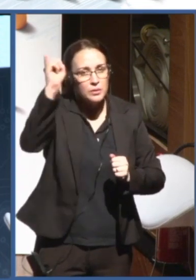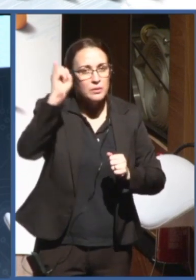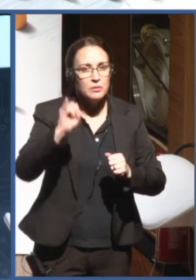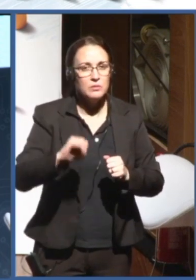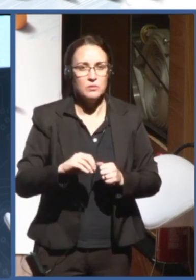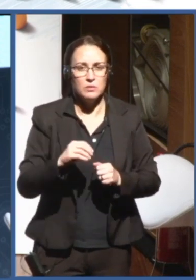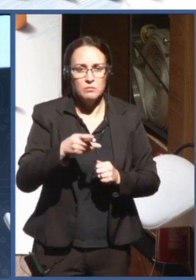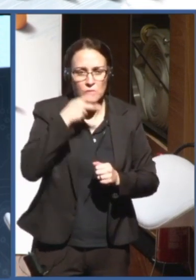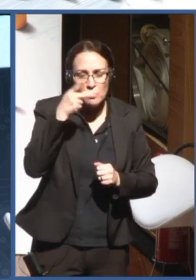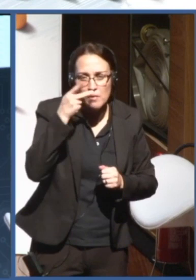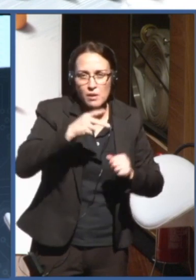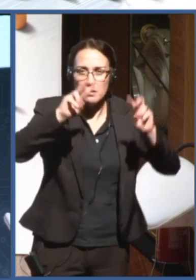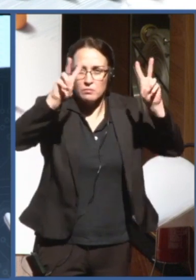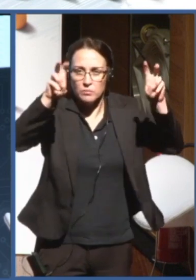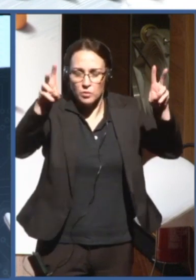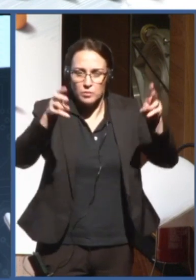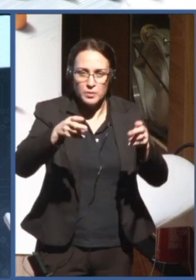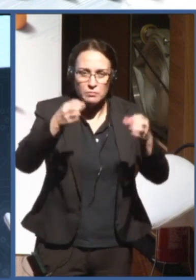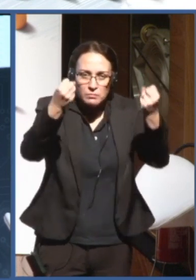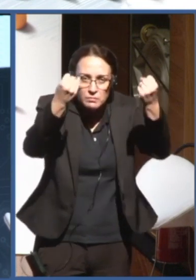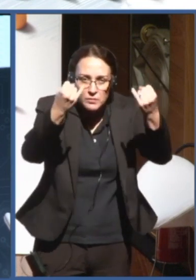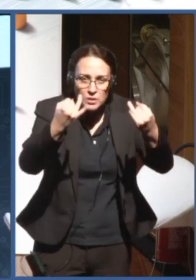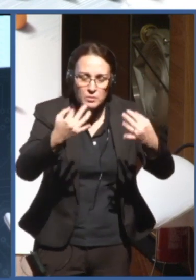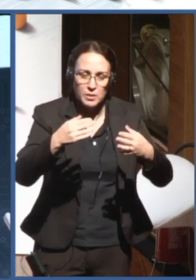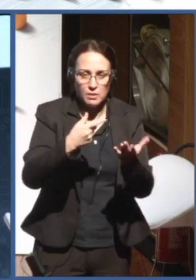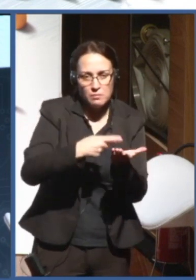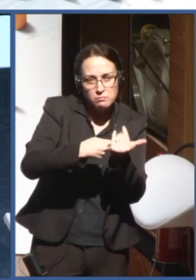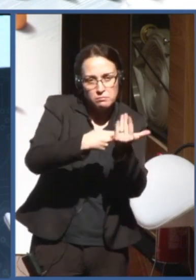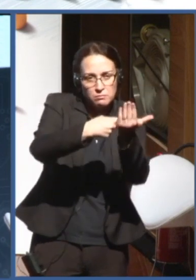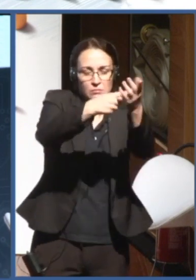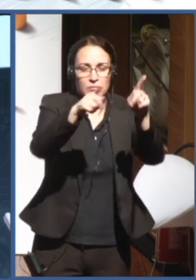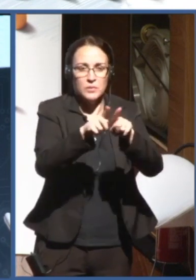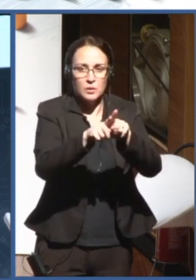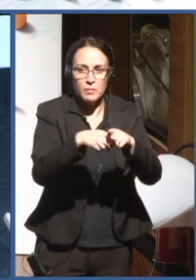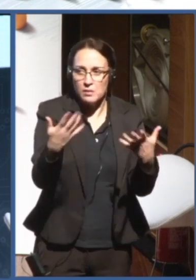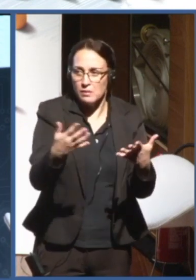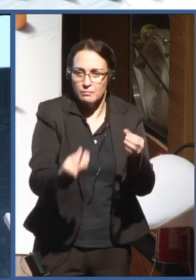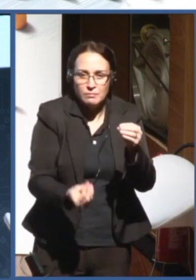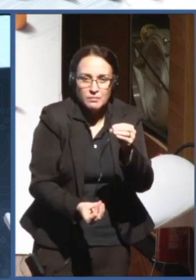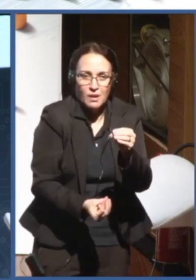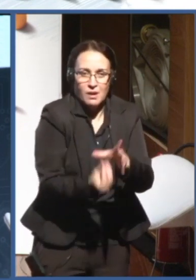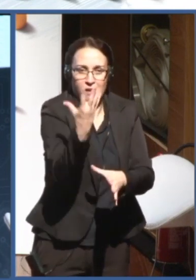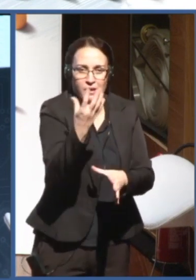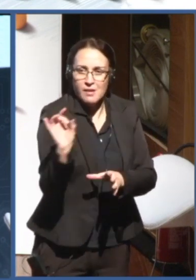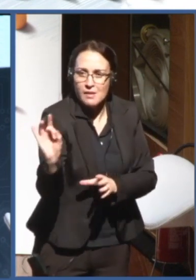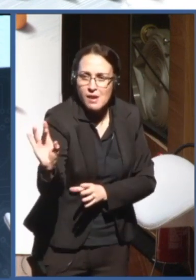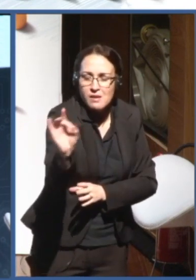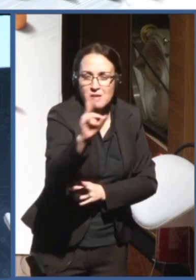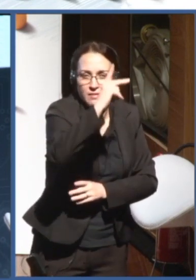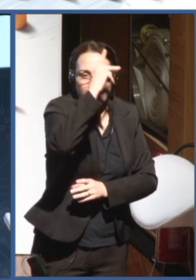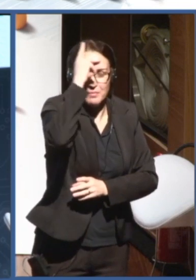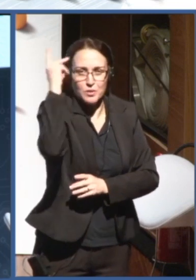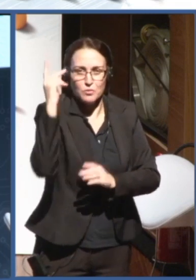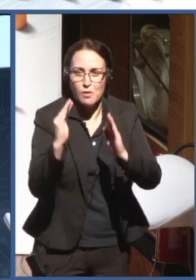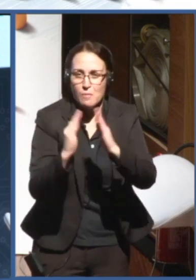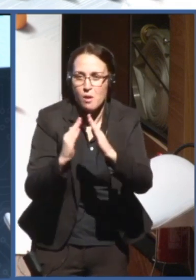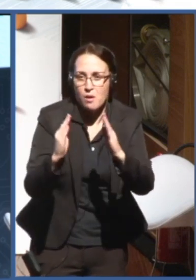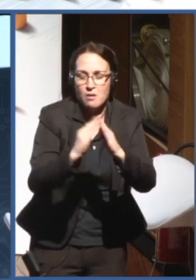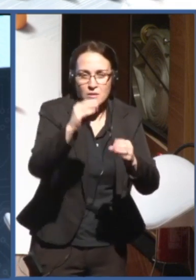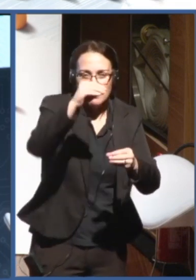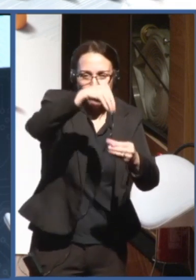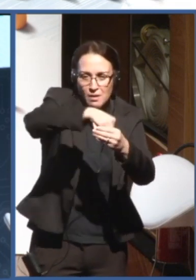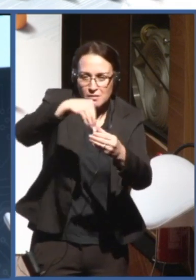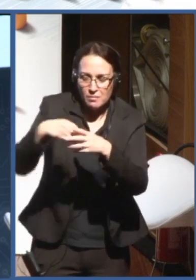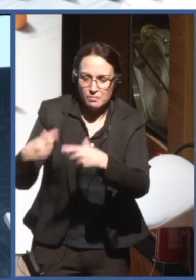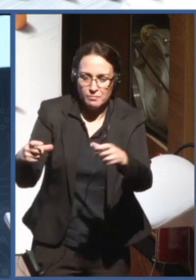these technologies to come to each one of the inhabitants of the region, and that they can be taken advantage of these opportunities.